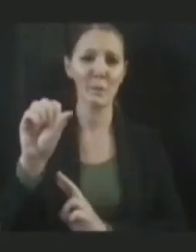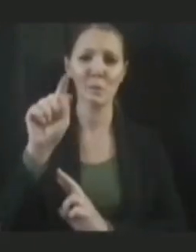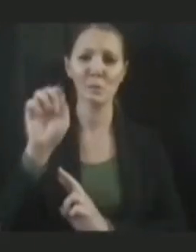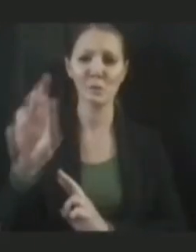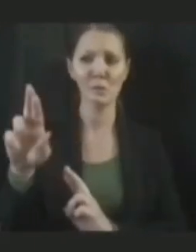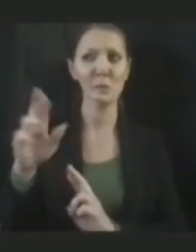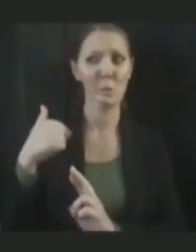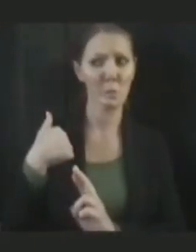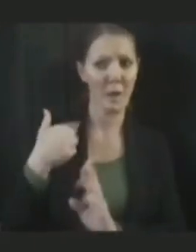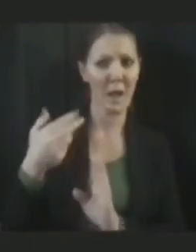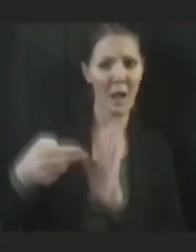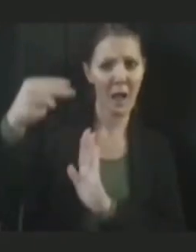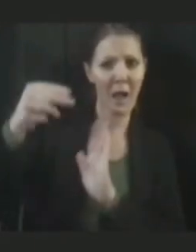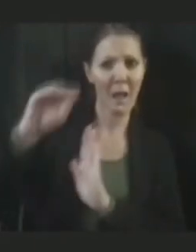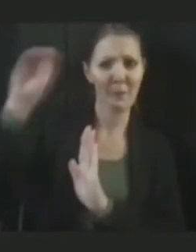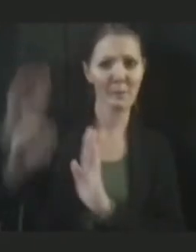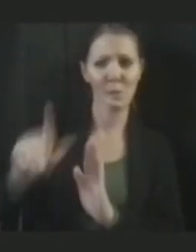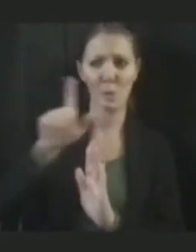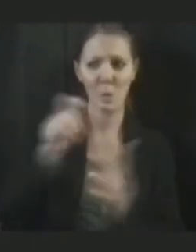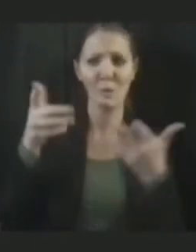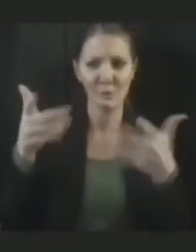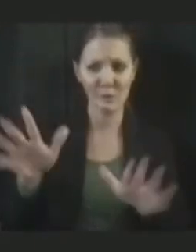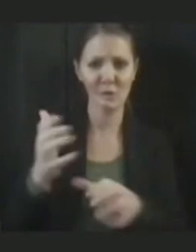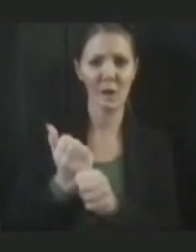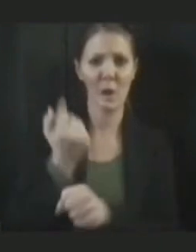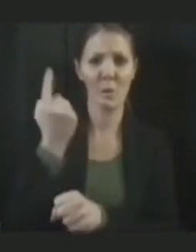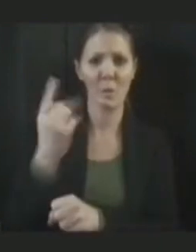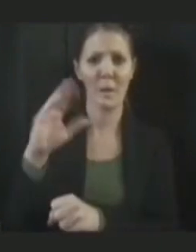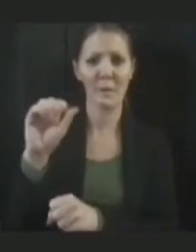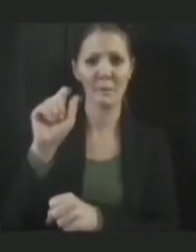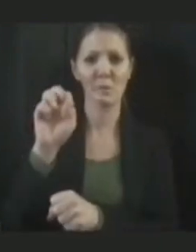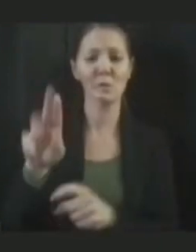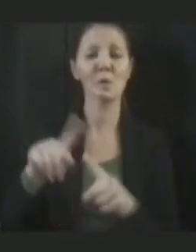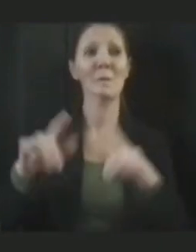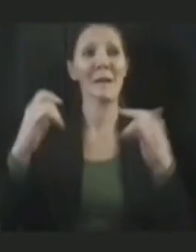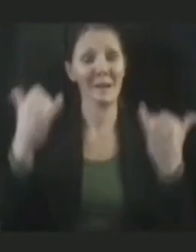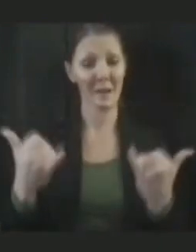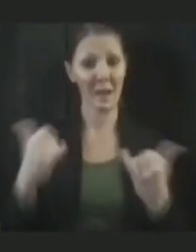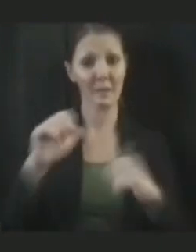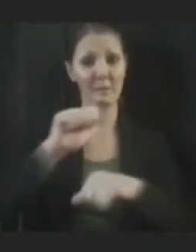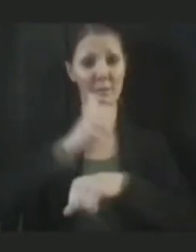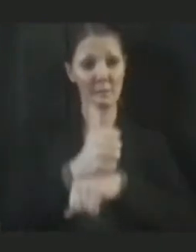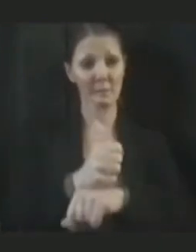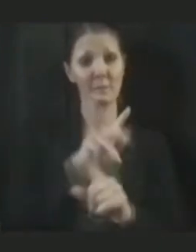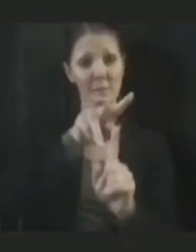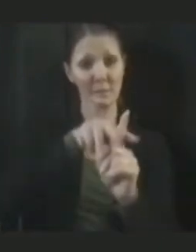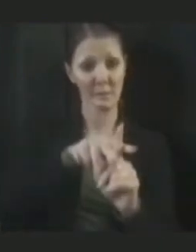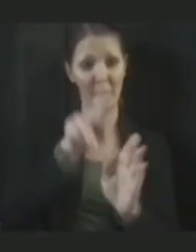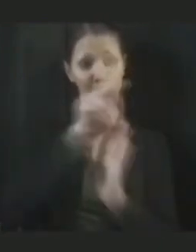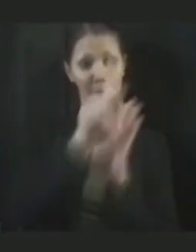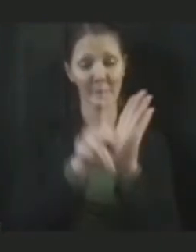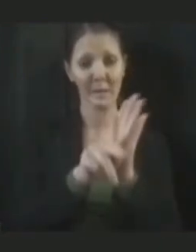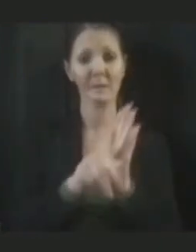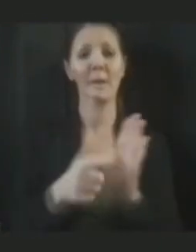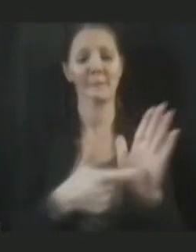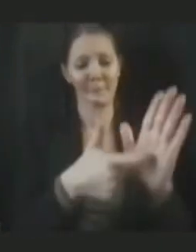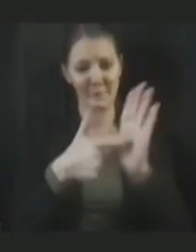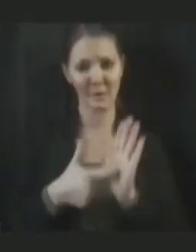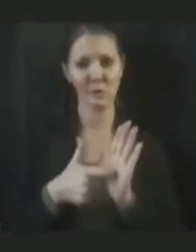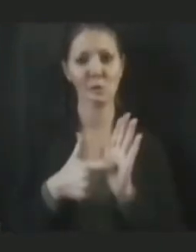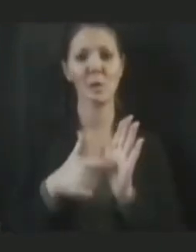high, but adding it to the policy to make it mandatory will get us to the same levels that we saw with the initial vaccination.